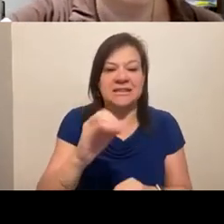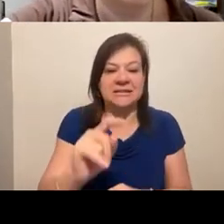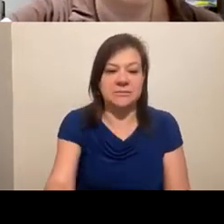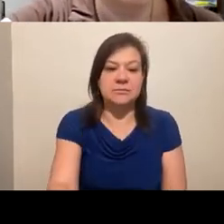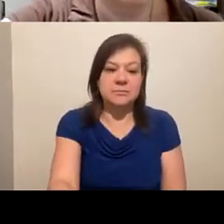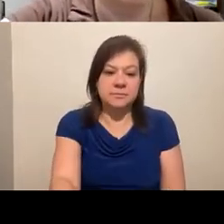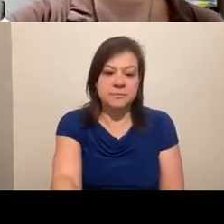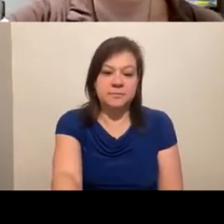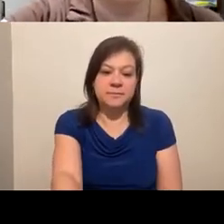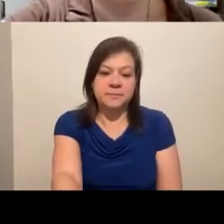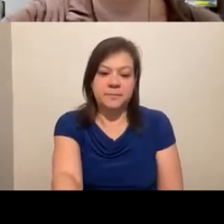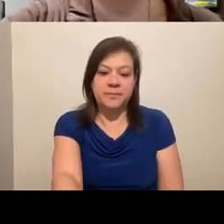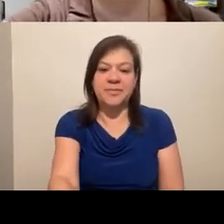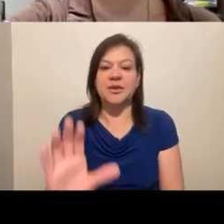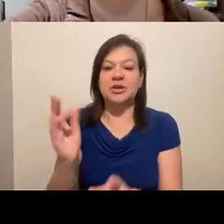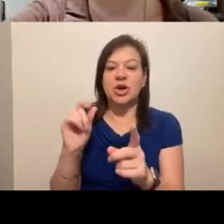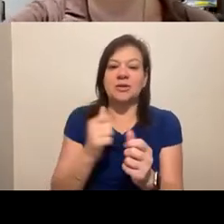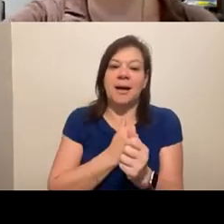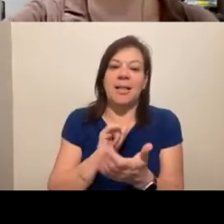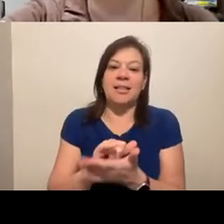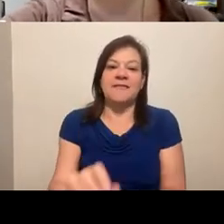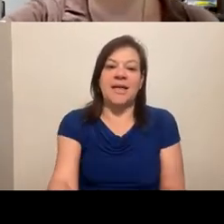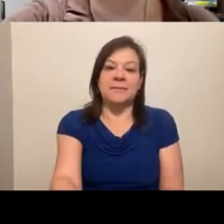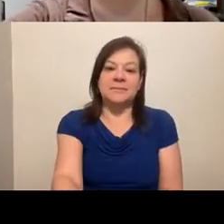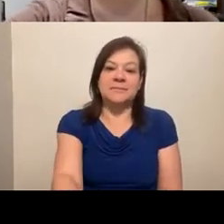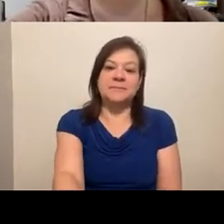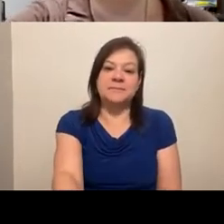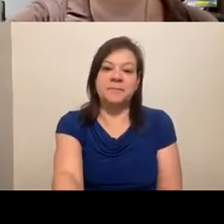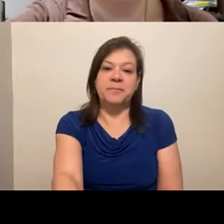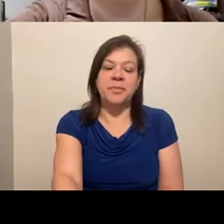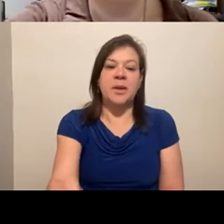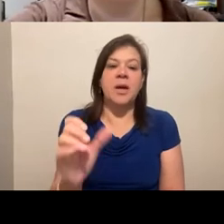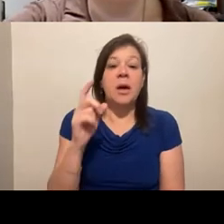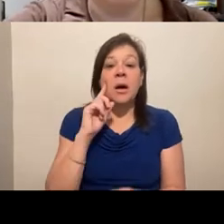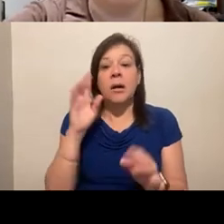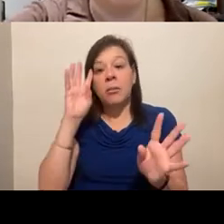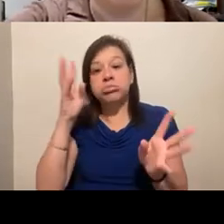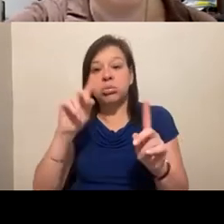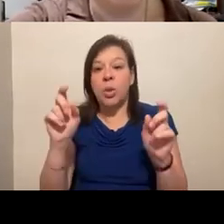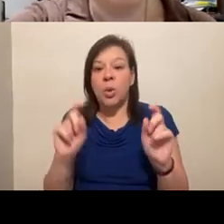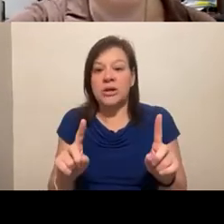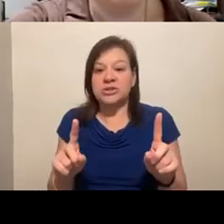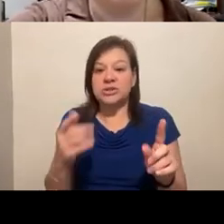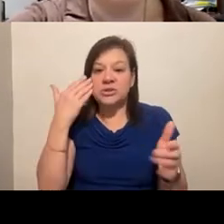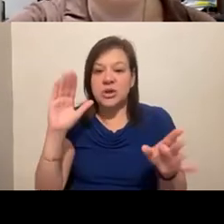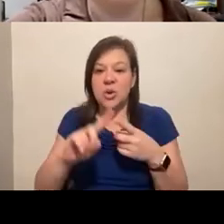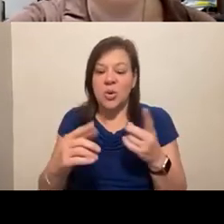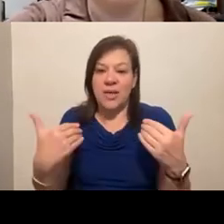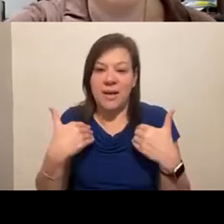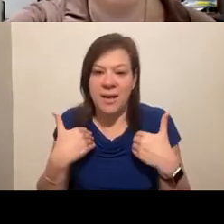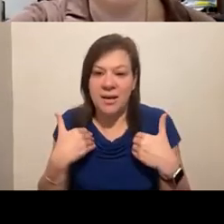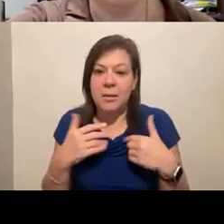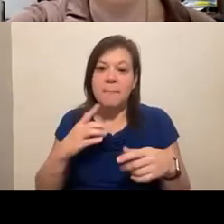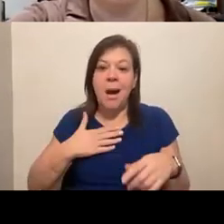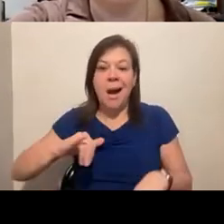This is Charles again. I love that, Jamie, forming the questions you didn't even know you had, because I will say my aha